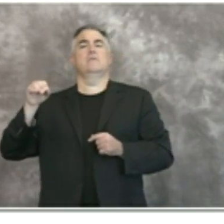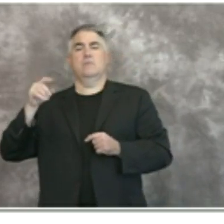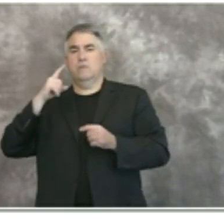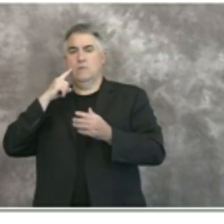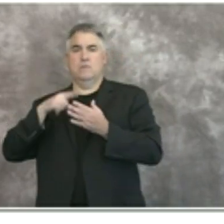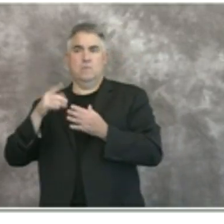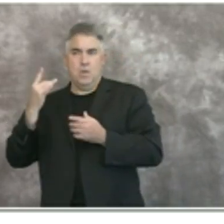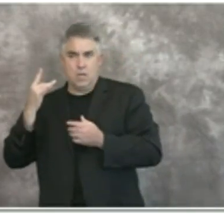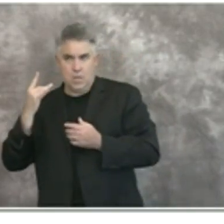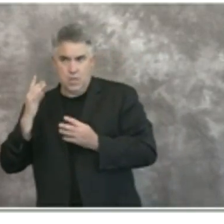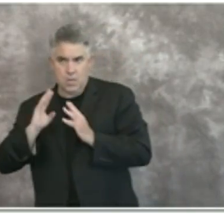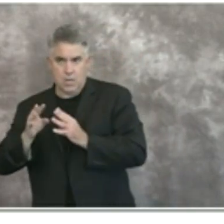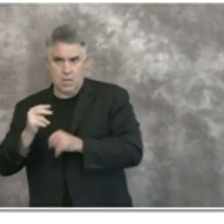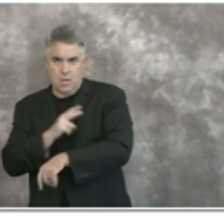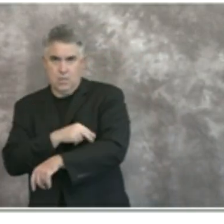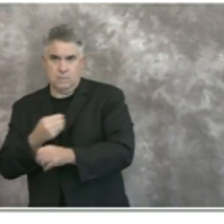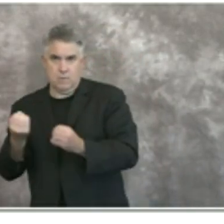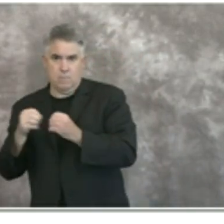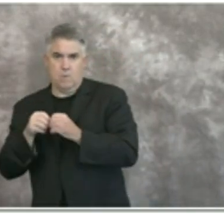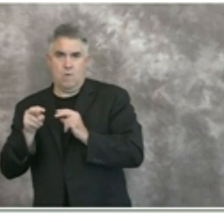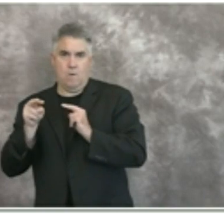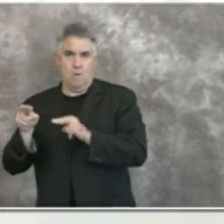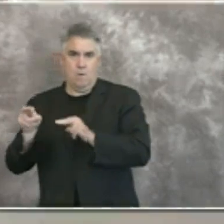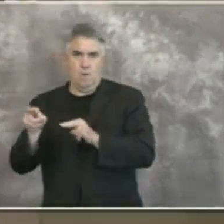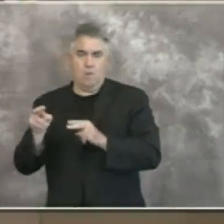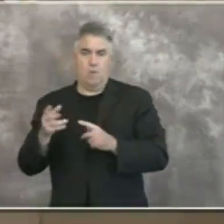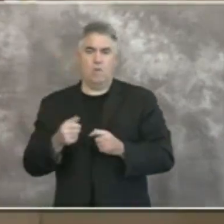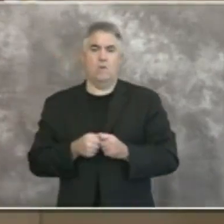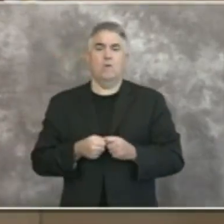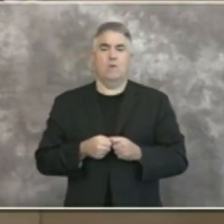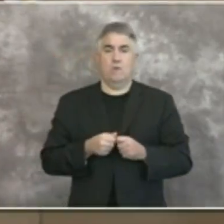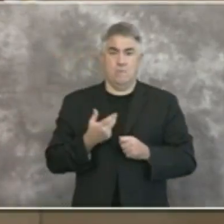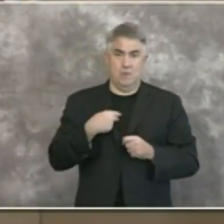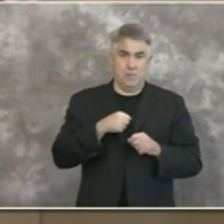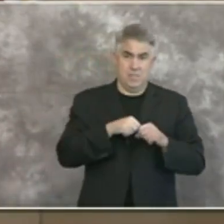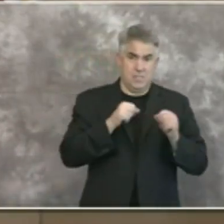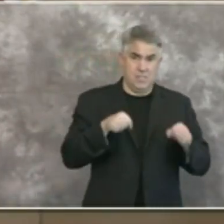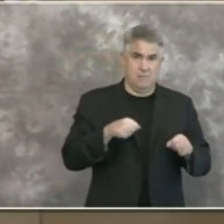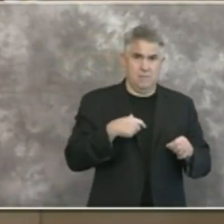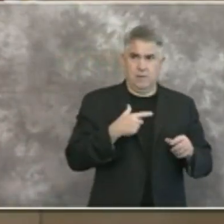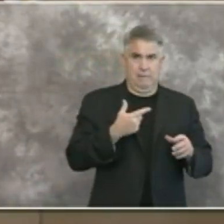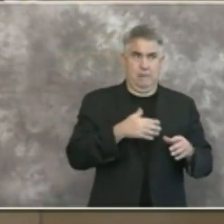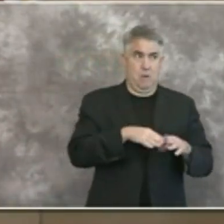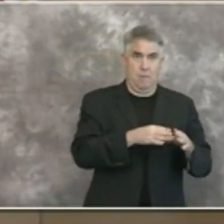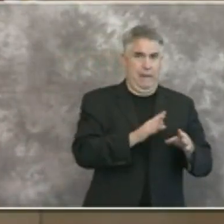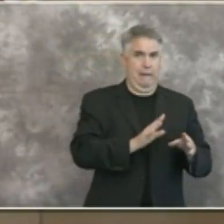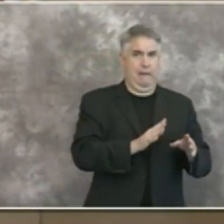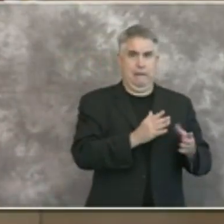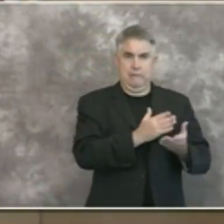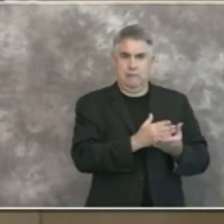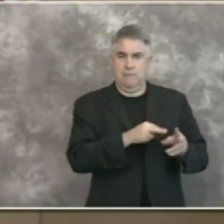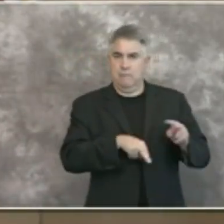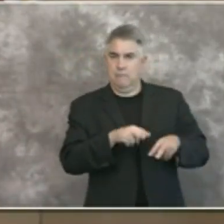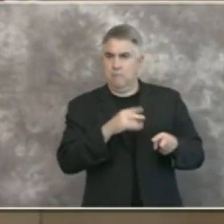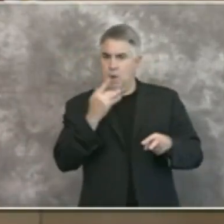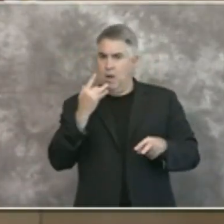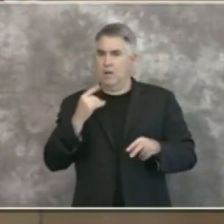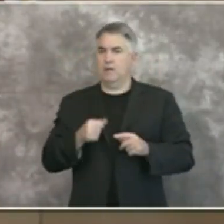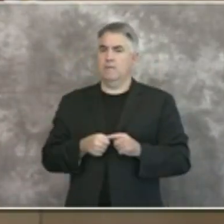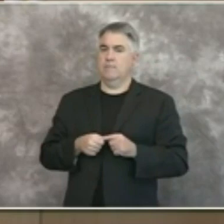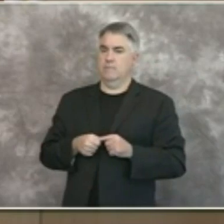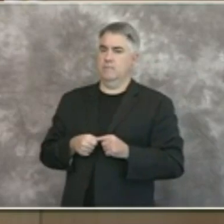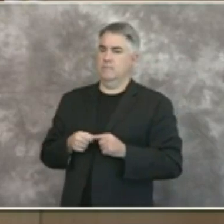talking with our health care systems to take action so we would be looking at all of these individually